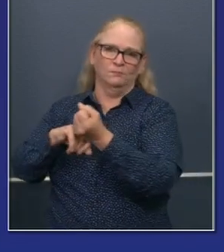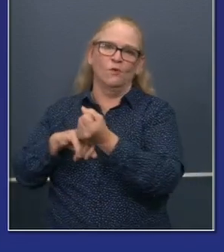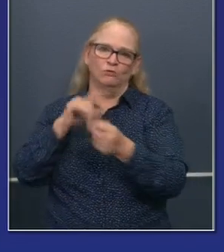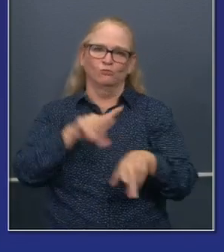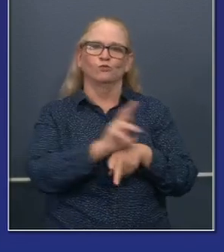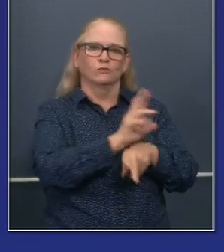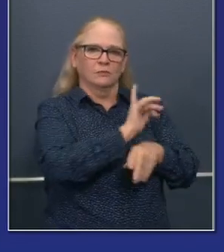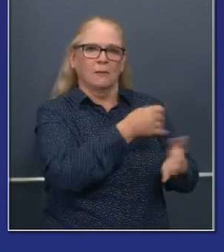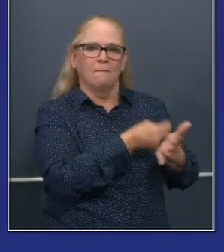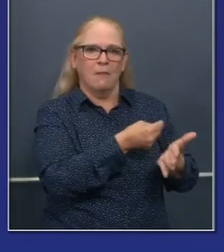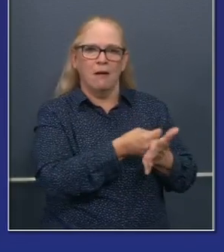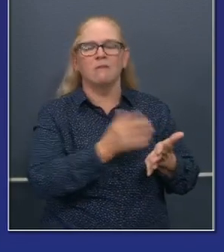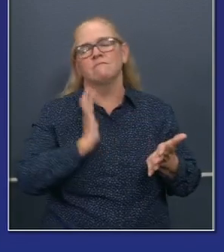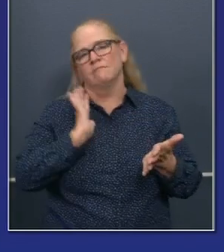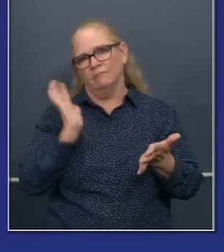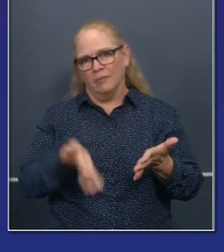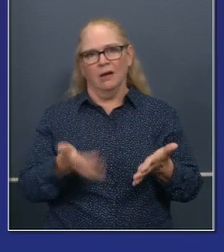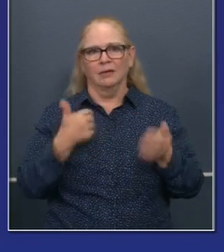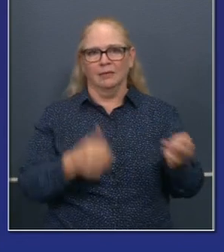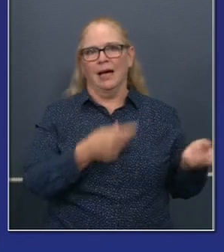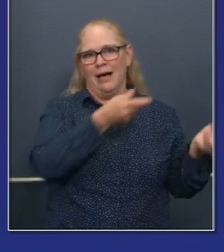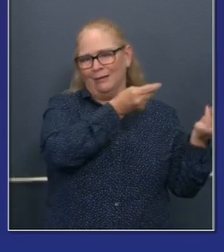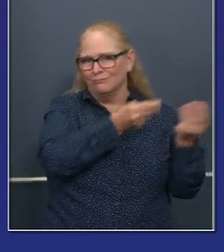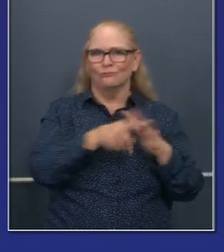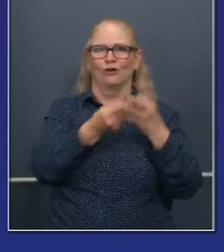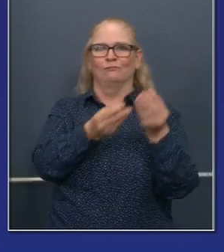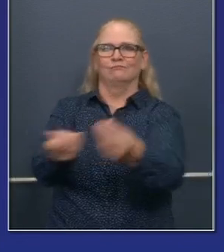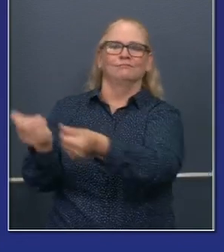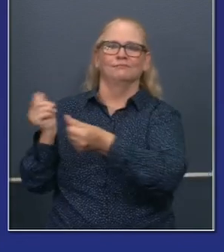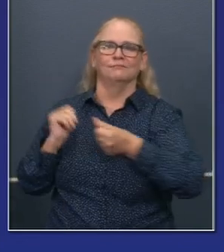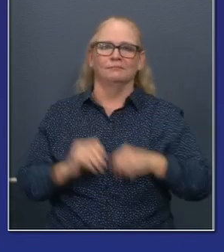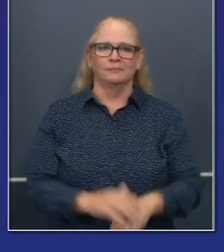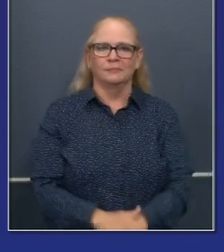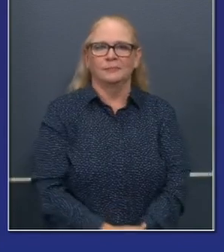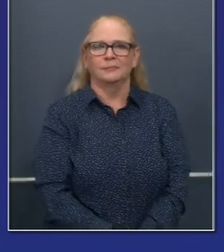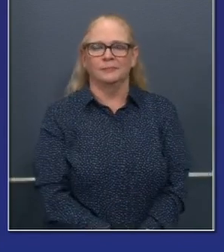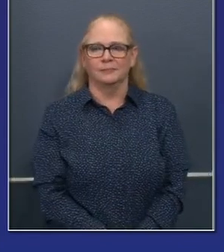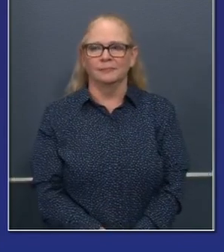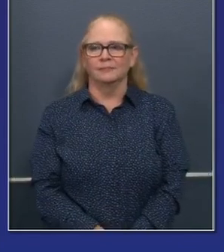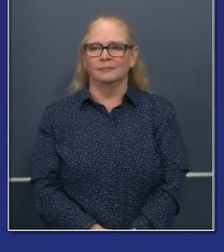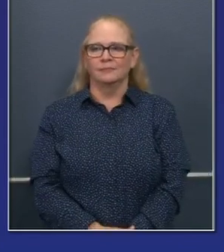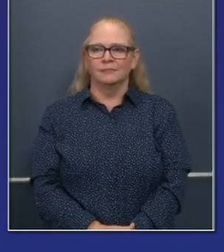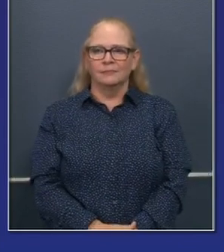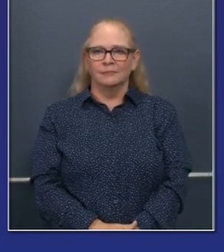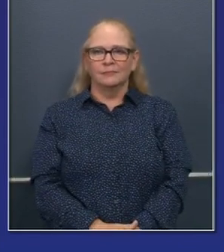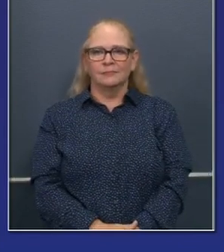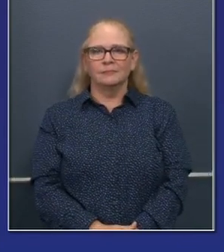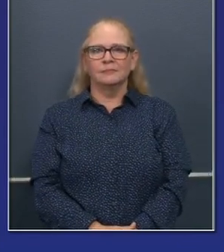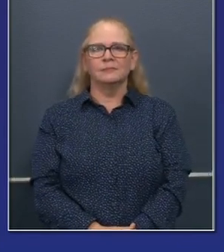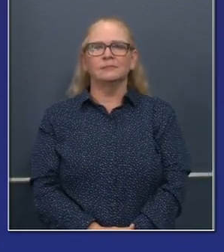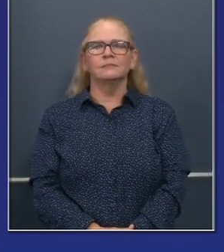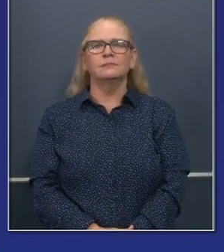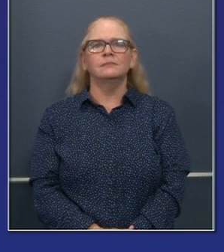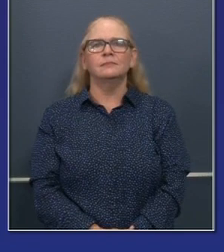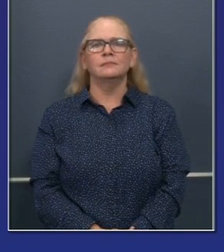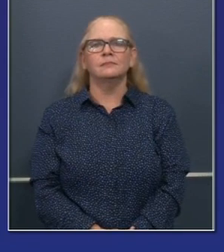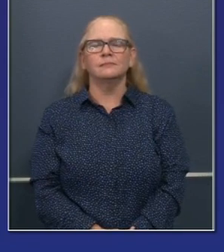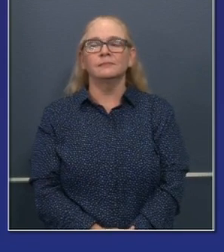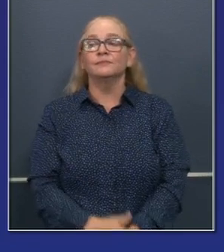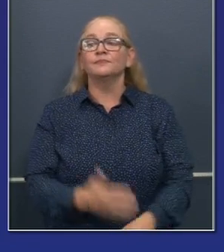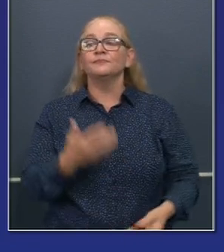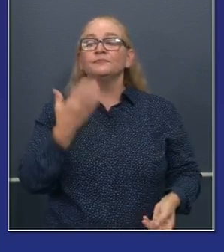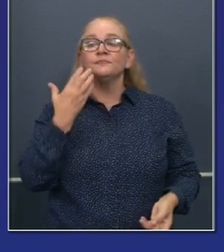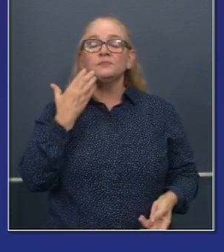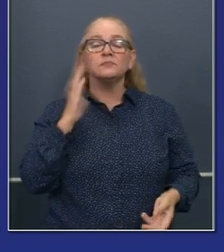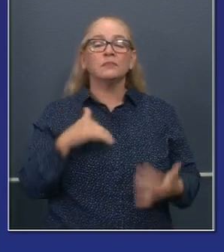economic growth, economic recovery. Uh, as I mentioned a moment ago without talking about housing, uh, greater economic stimulus, the